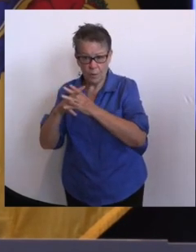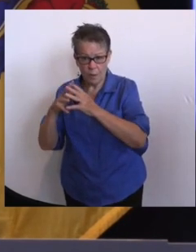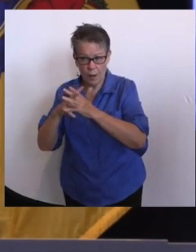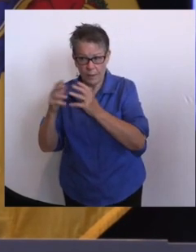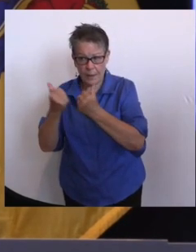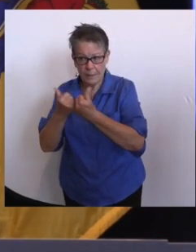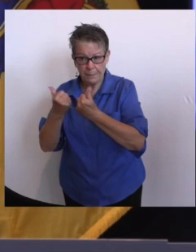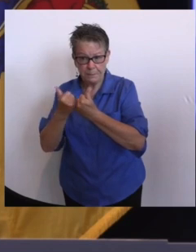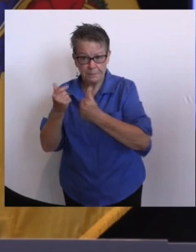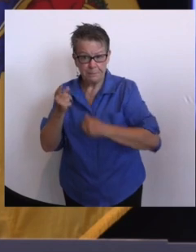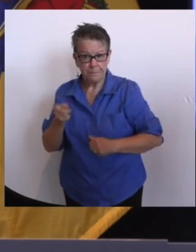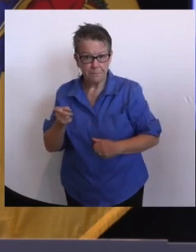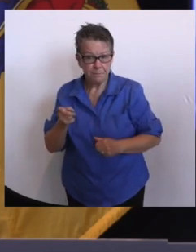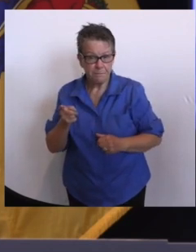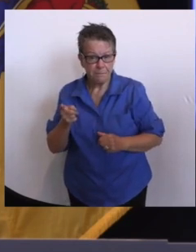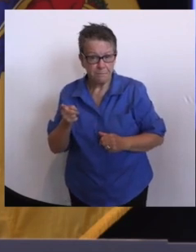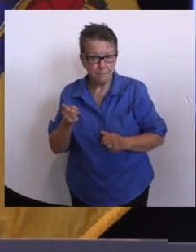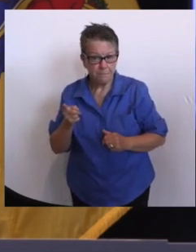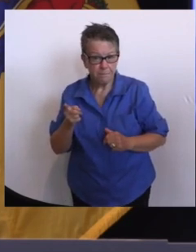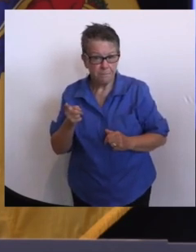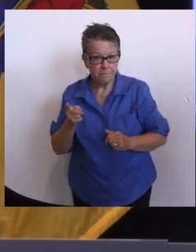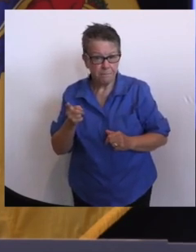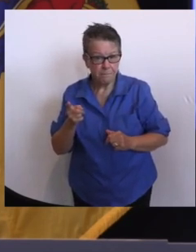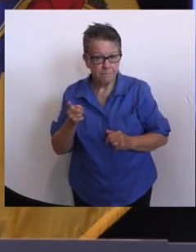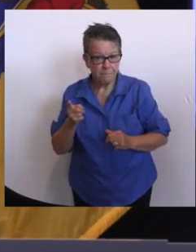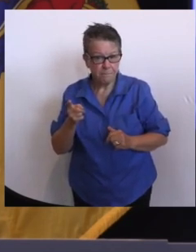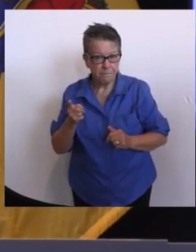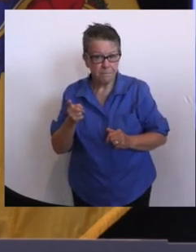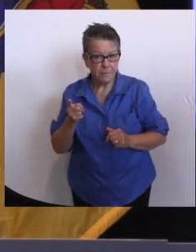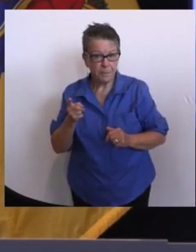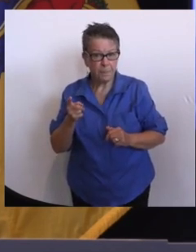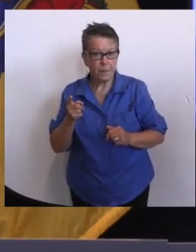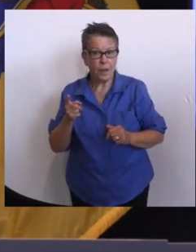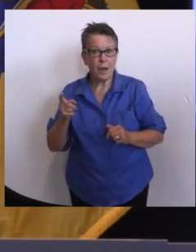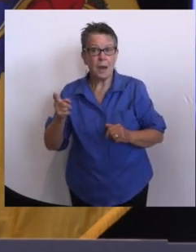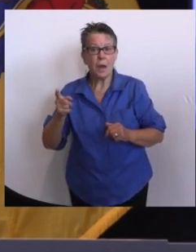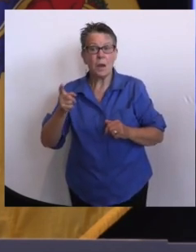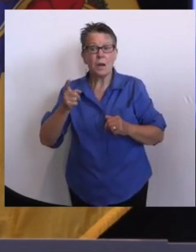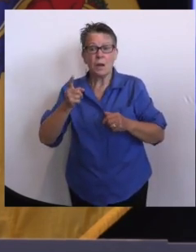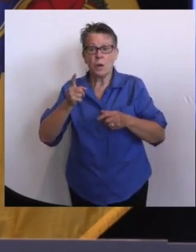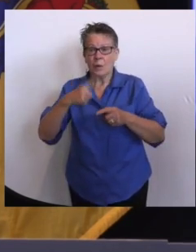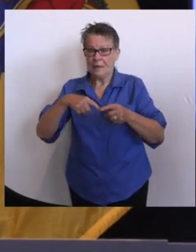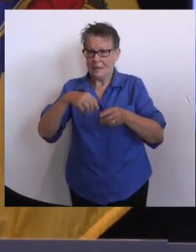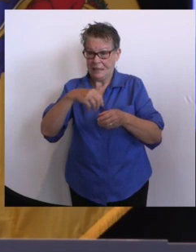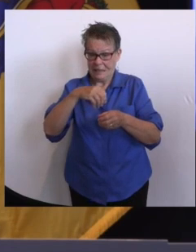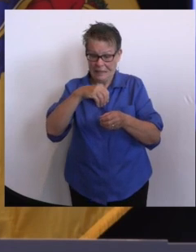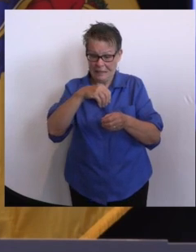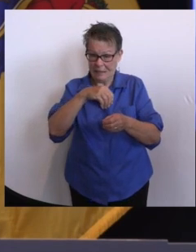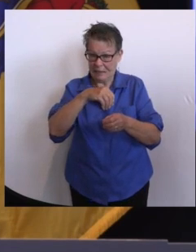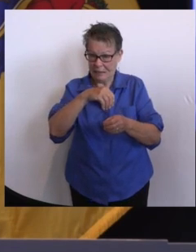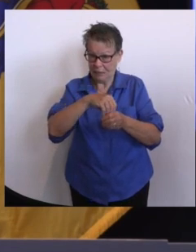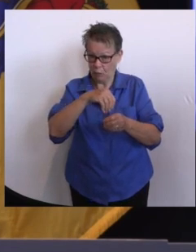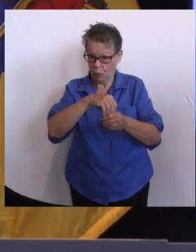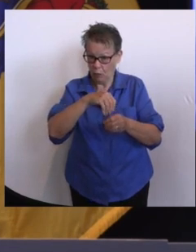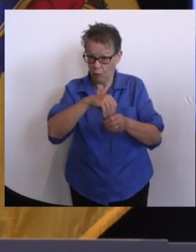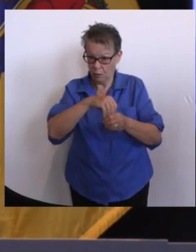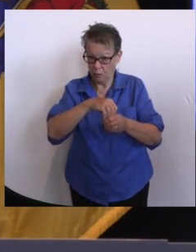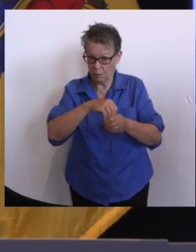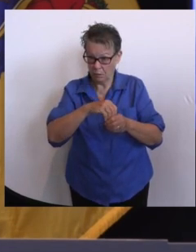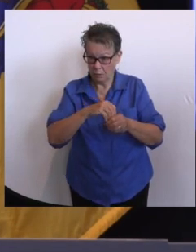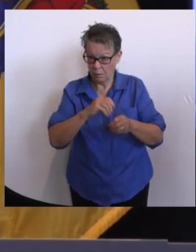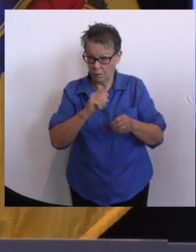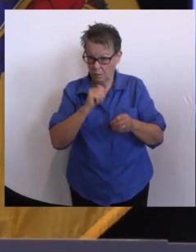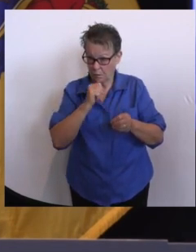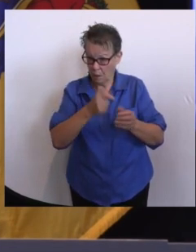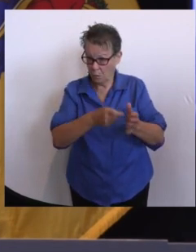recommendation when you're indoors to wear a mask, and when you are out of doors,